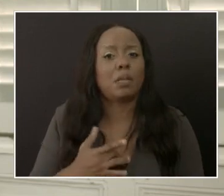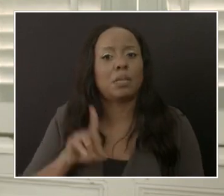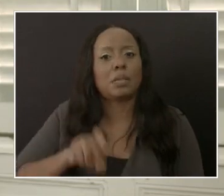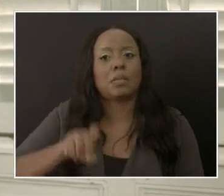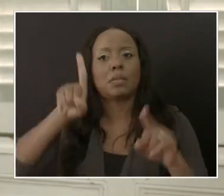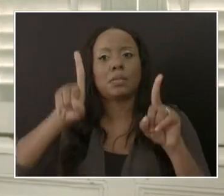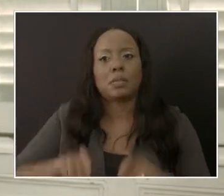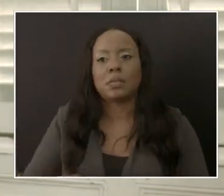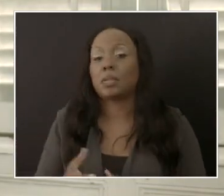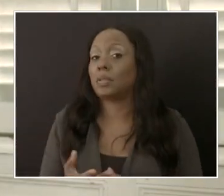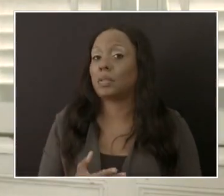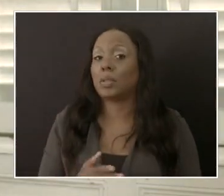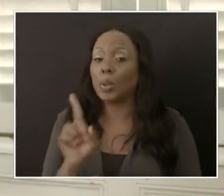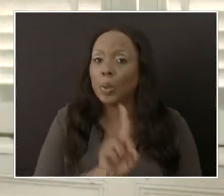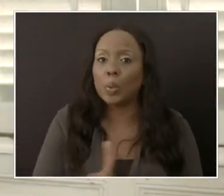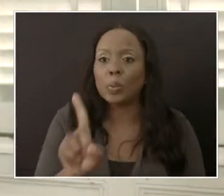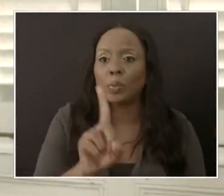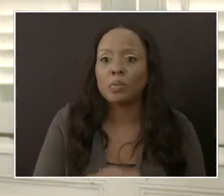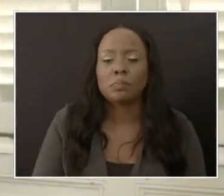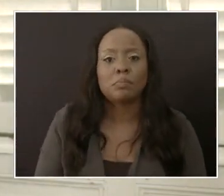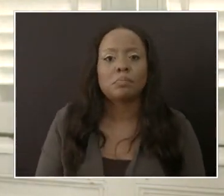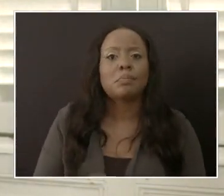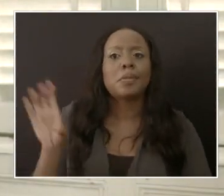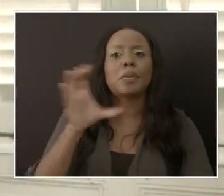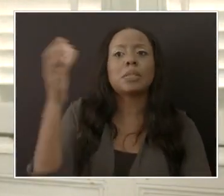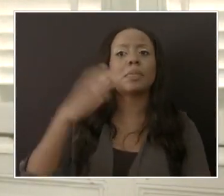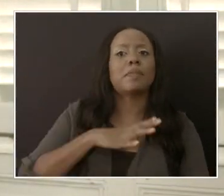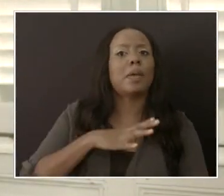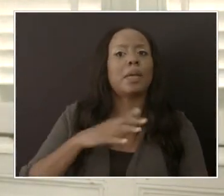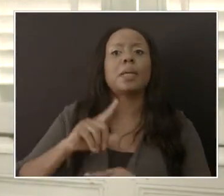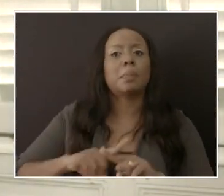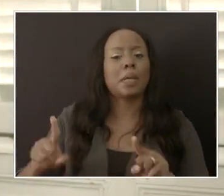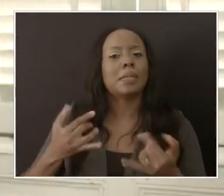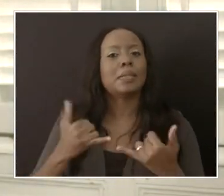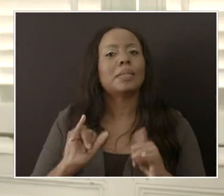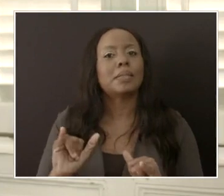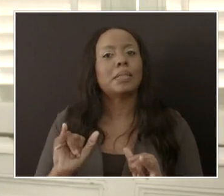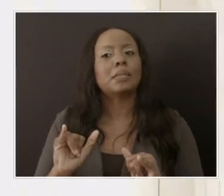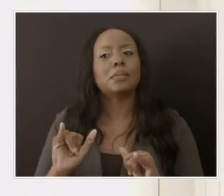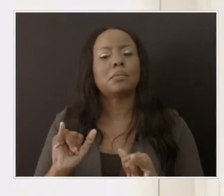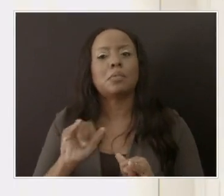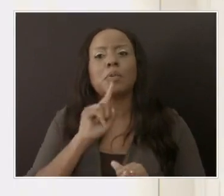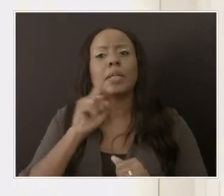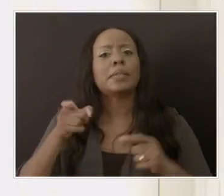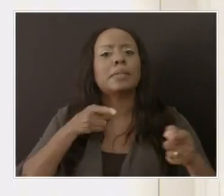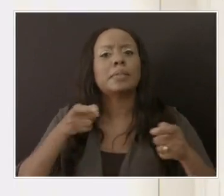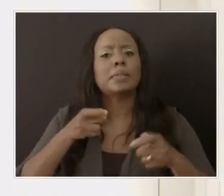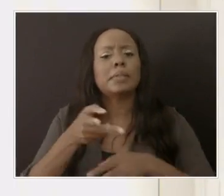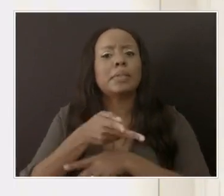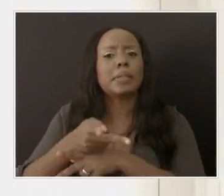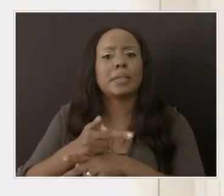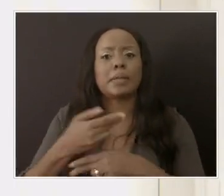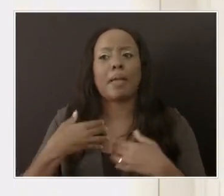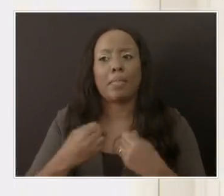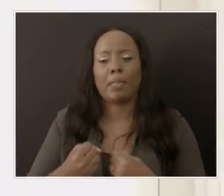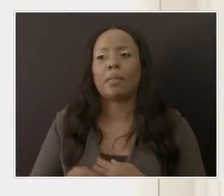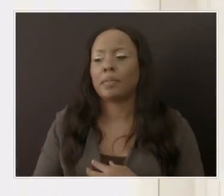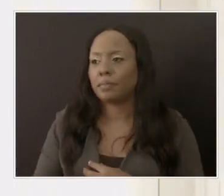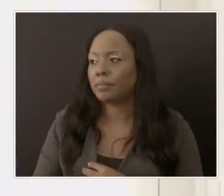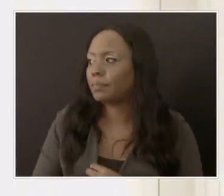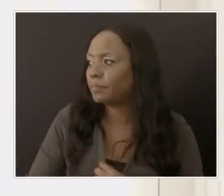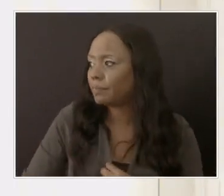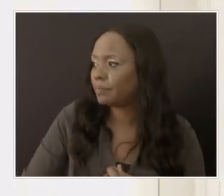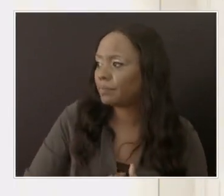put Christmas over our own health. I think that's. Thank you. Thank you very much. Well, at this stage, I'm going to invite